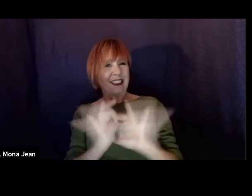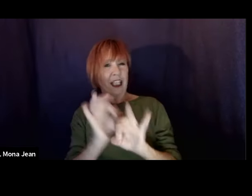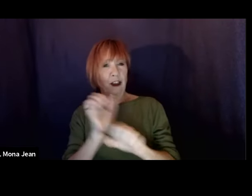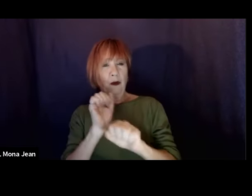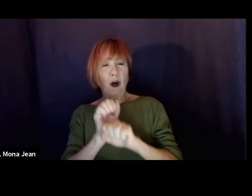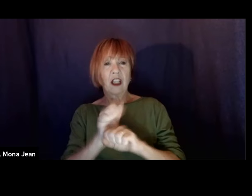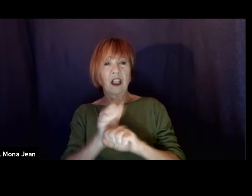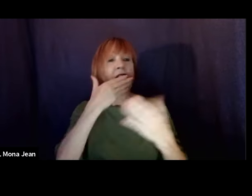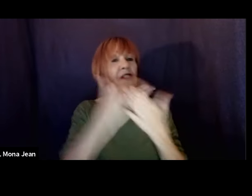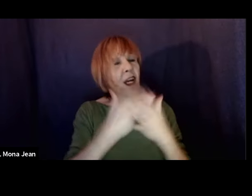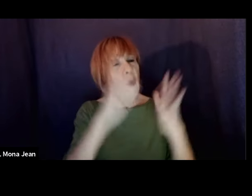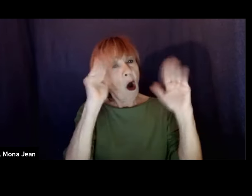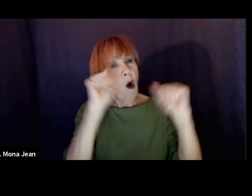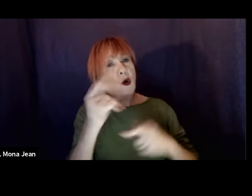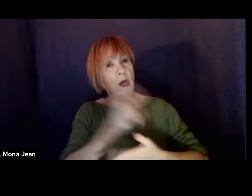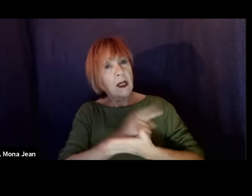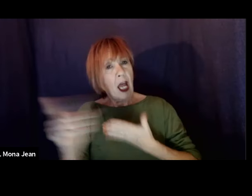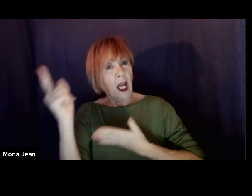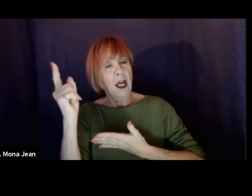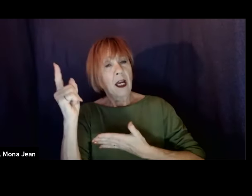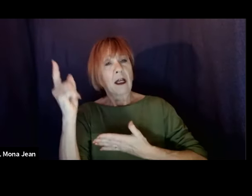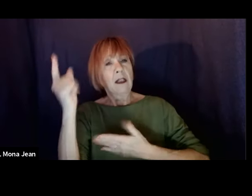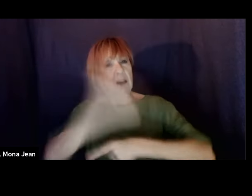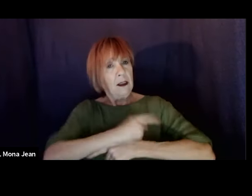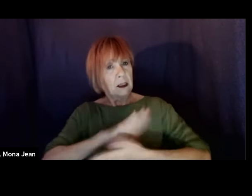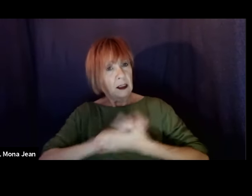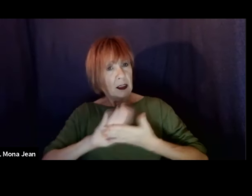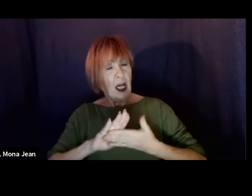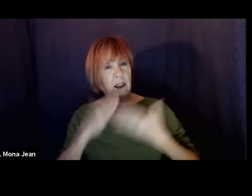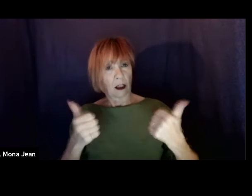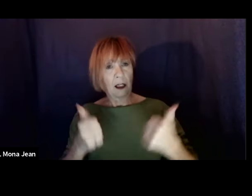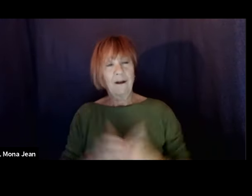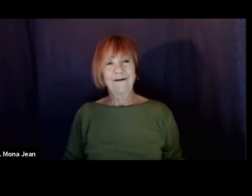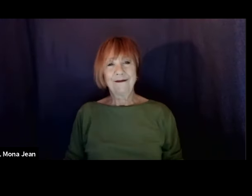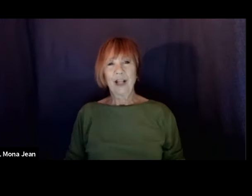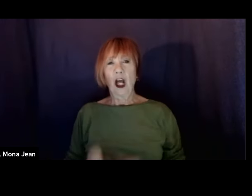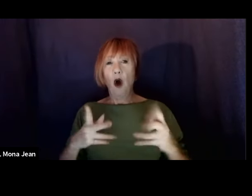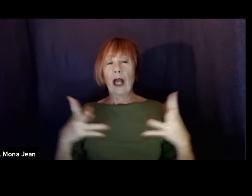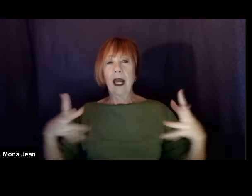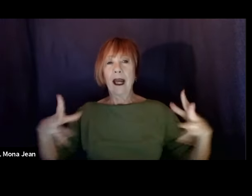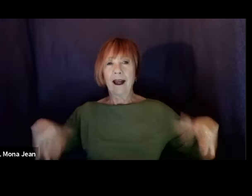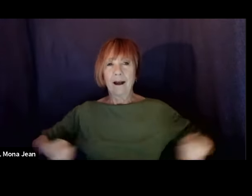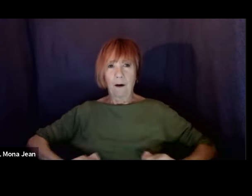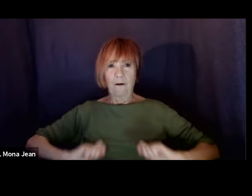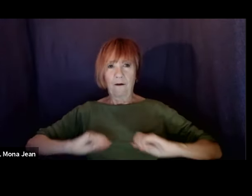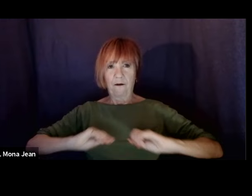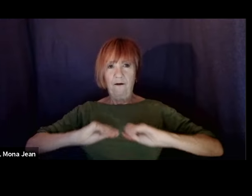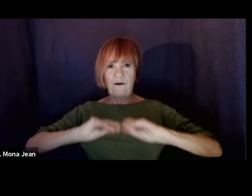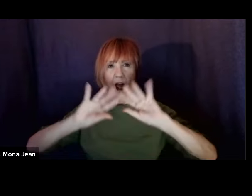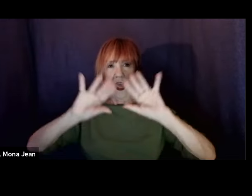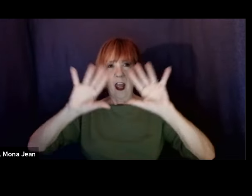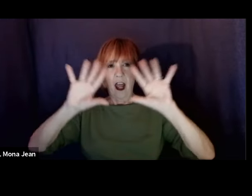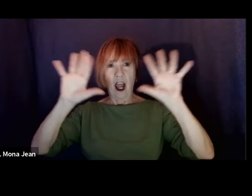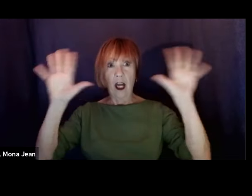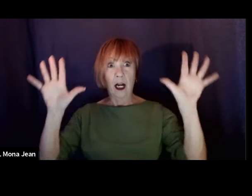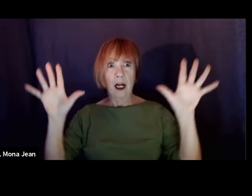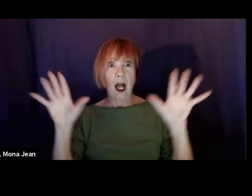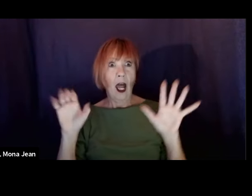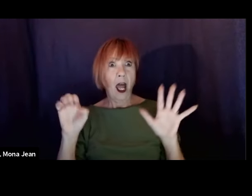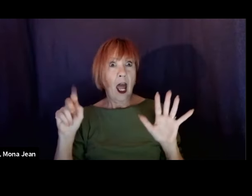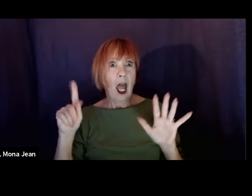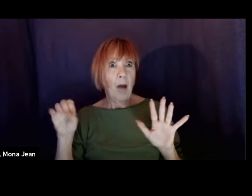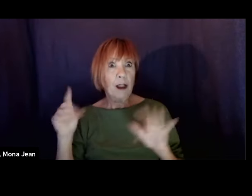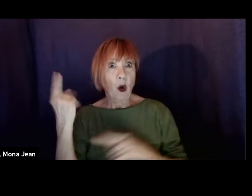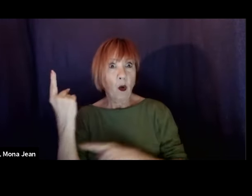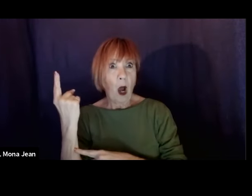you guys are having a good day. Now, let's do this. Fade in. This is it. In episode one, we